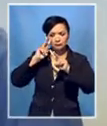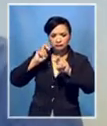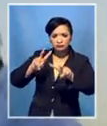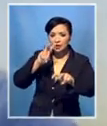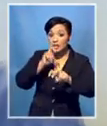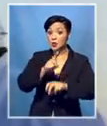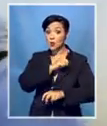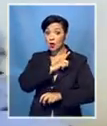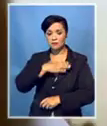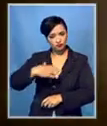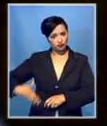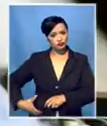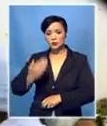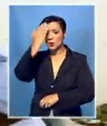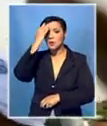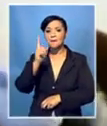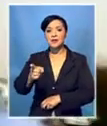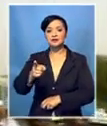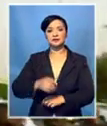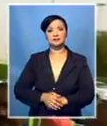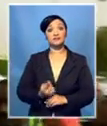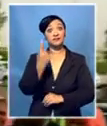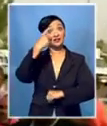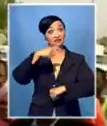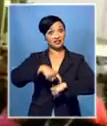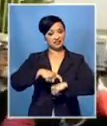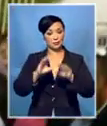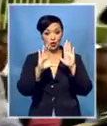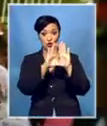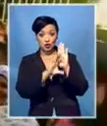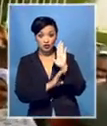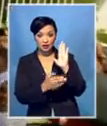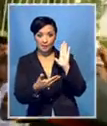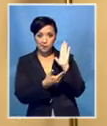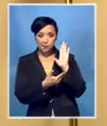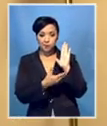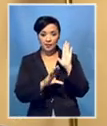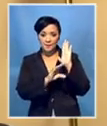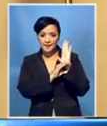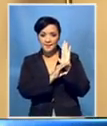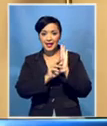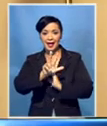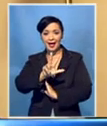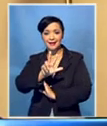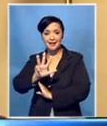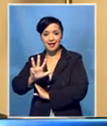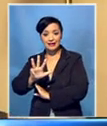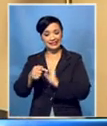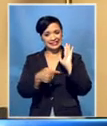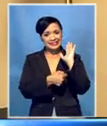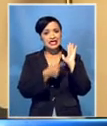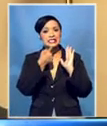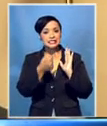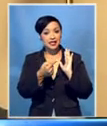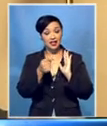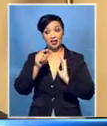investigation is warranted. It'll be the first time ever that Section 89 is being invoked, which is an impeachment of the President. And what this requires you to